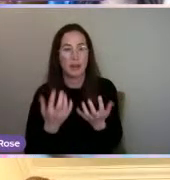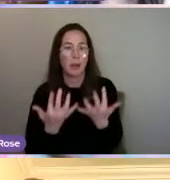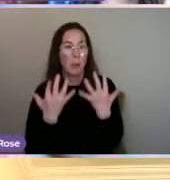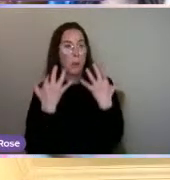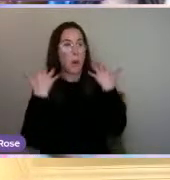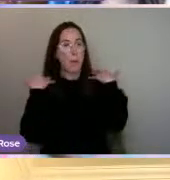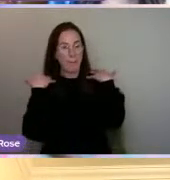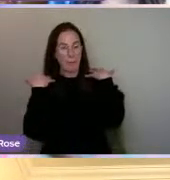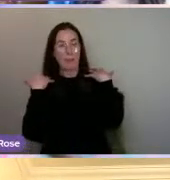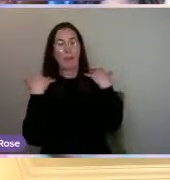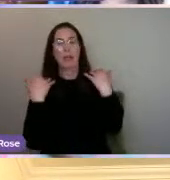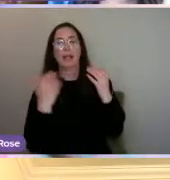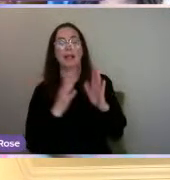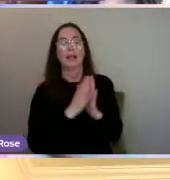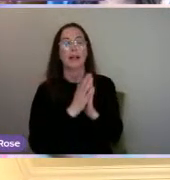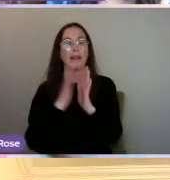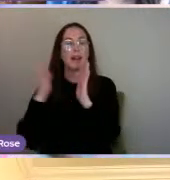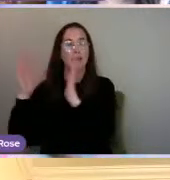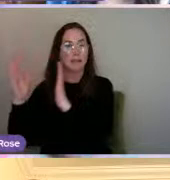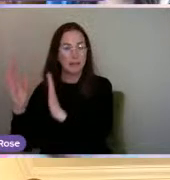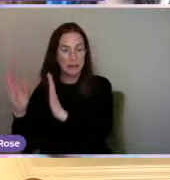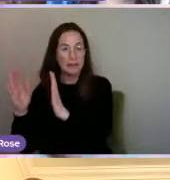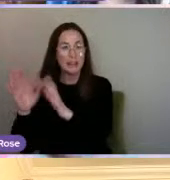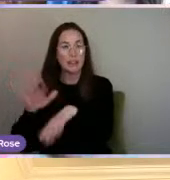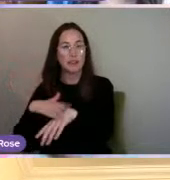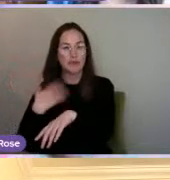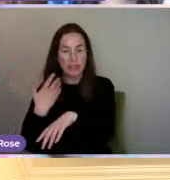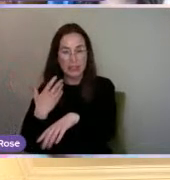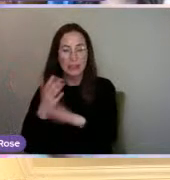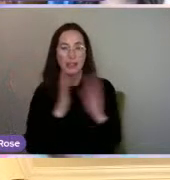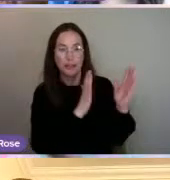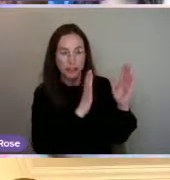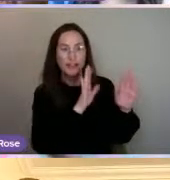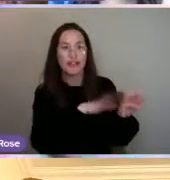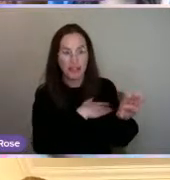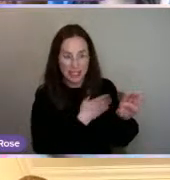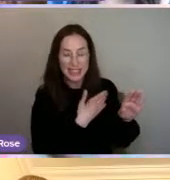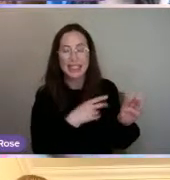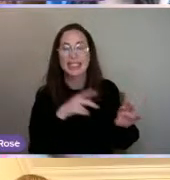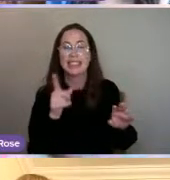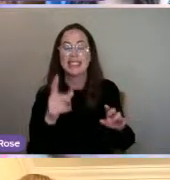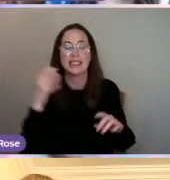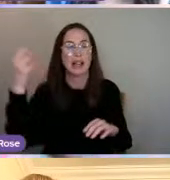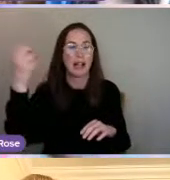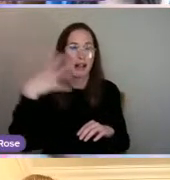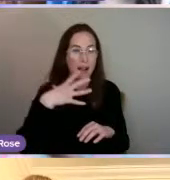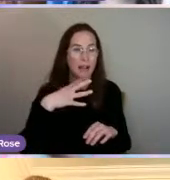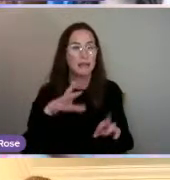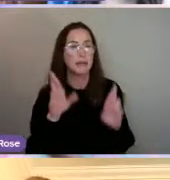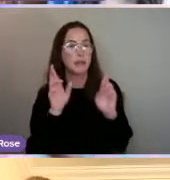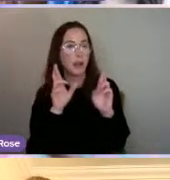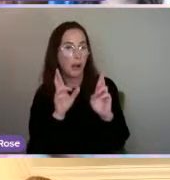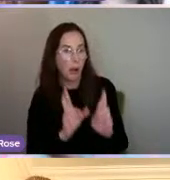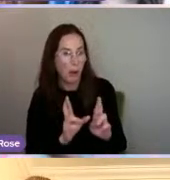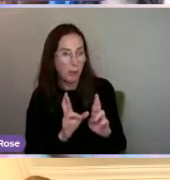you. And then on the green side, there's the light, the hopefulness,